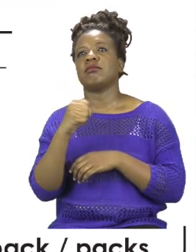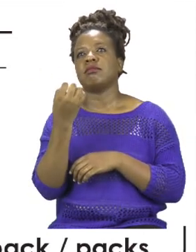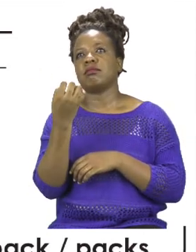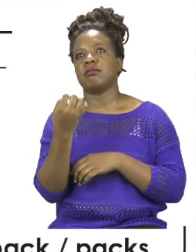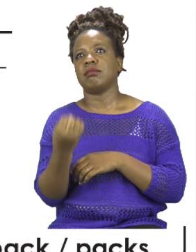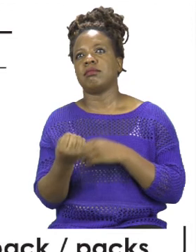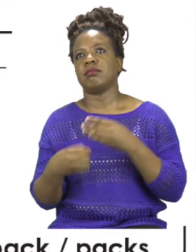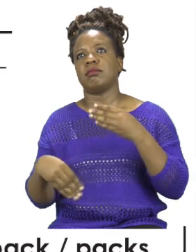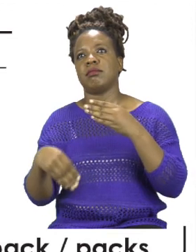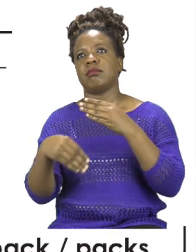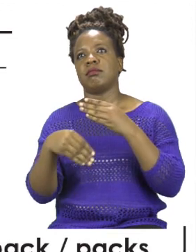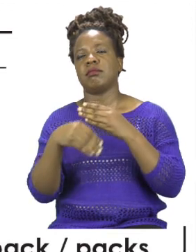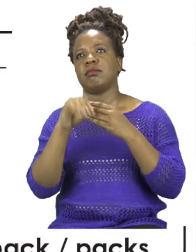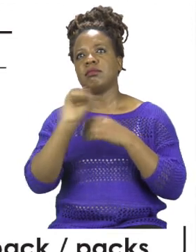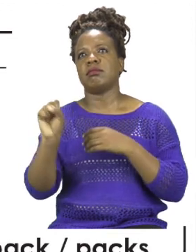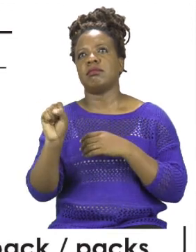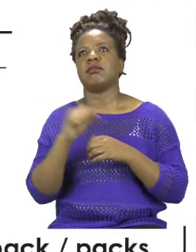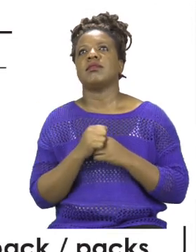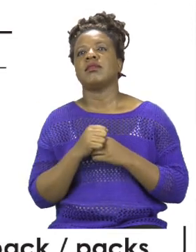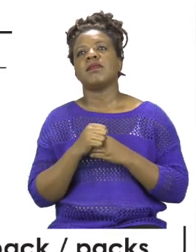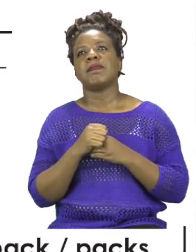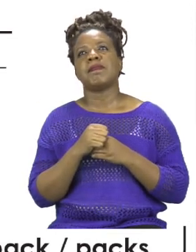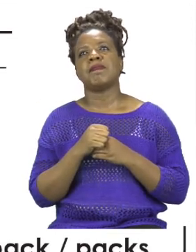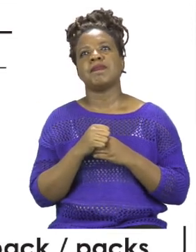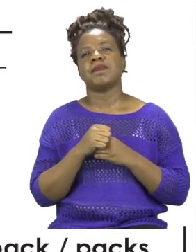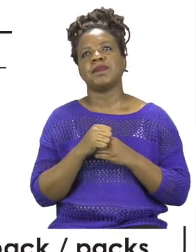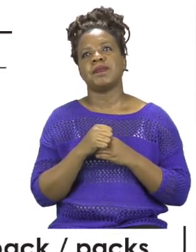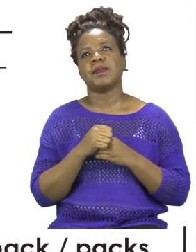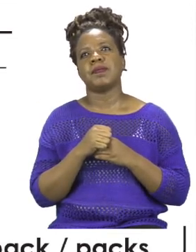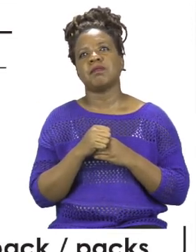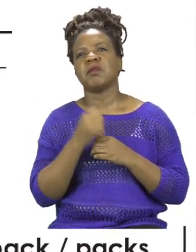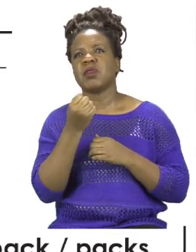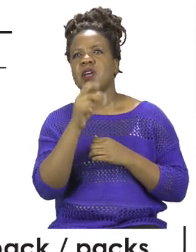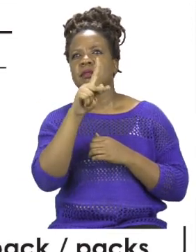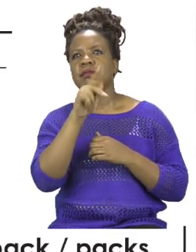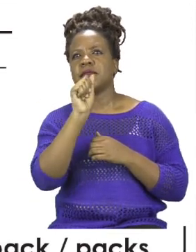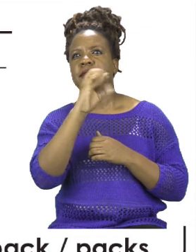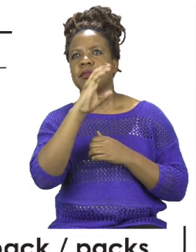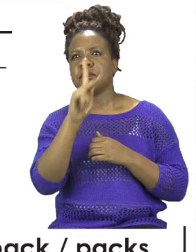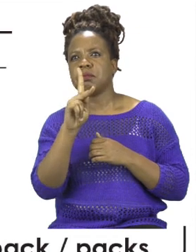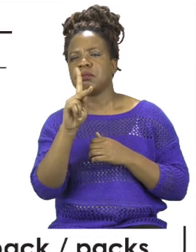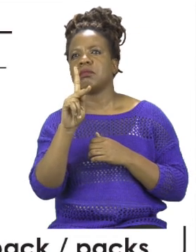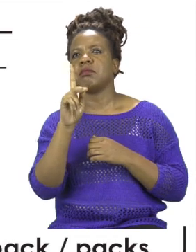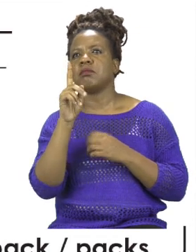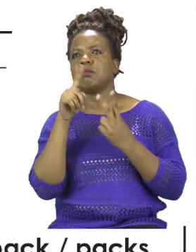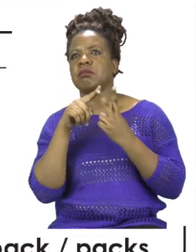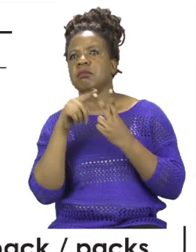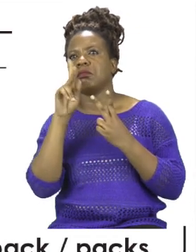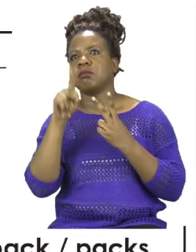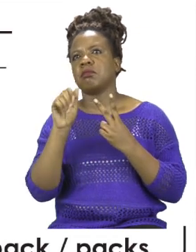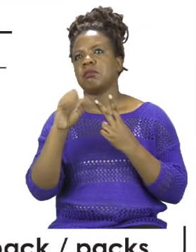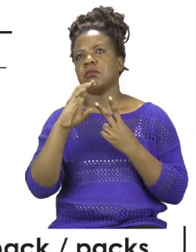be choosing between the word pack and packs. In this case, the correct answer is packs.